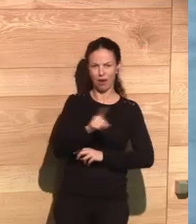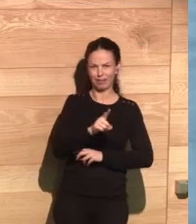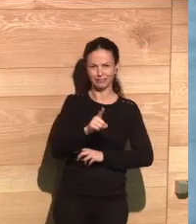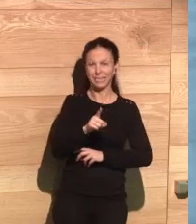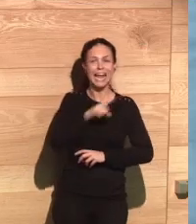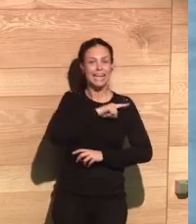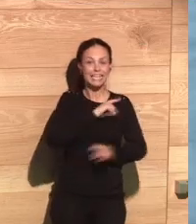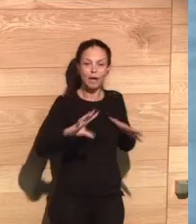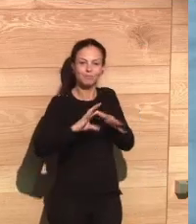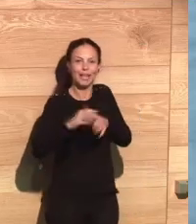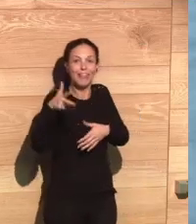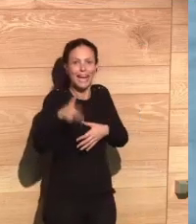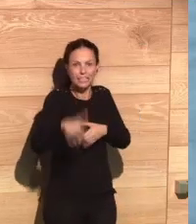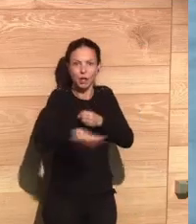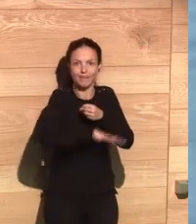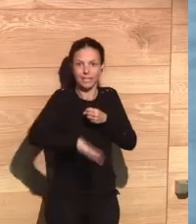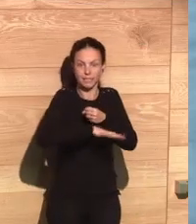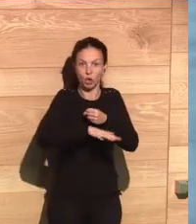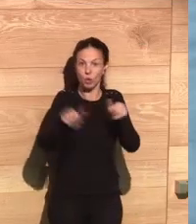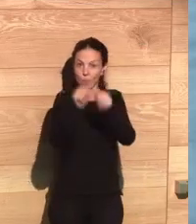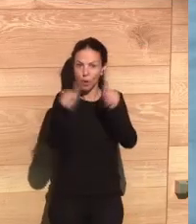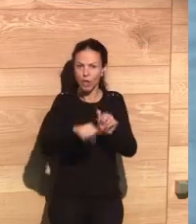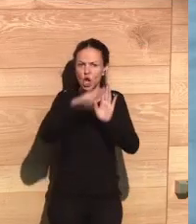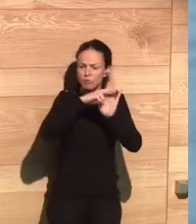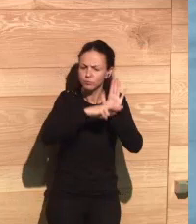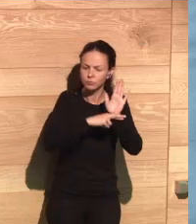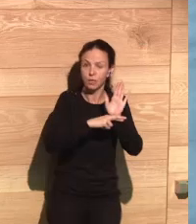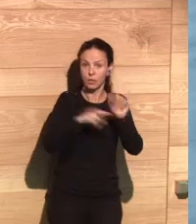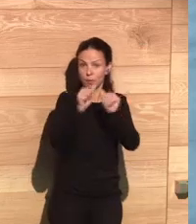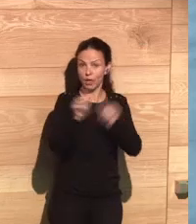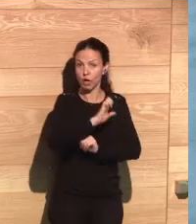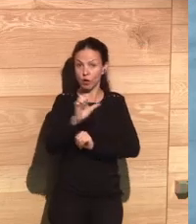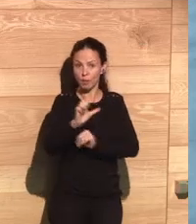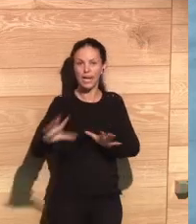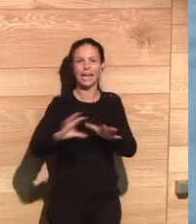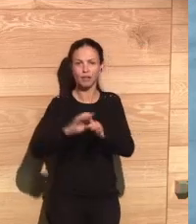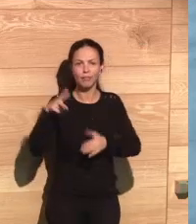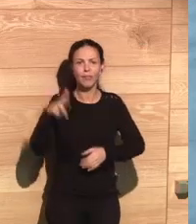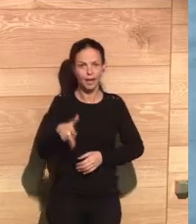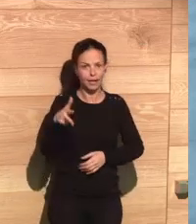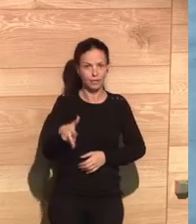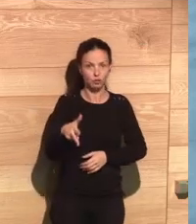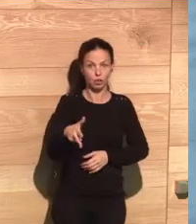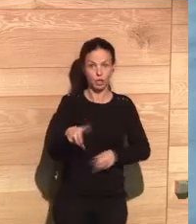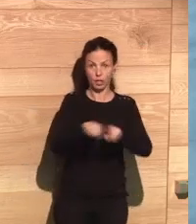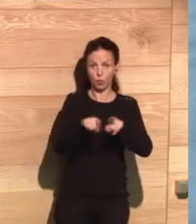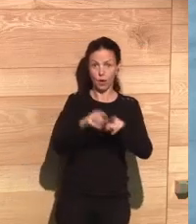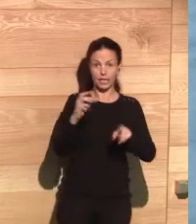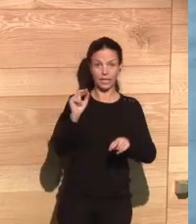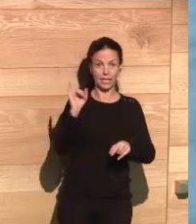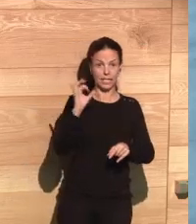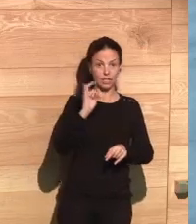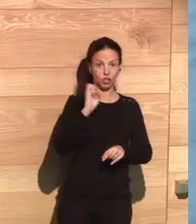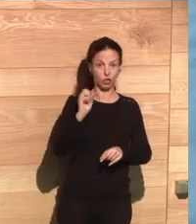is an ethic of the fundamental rights that has essential